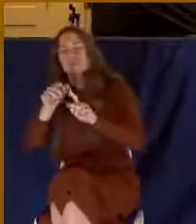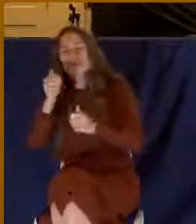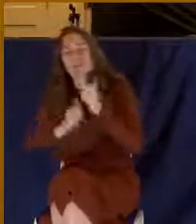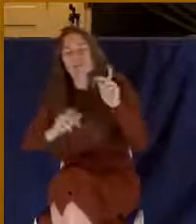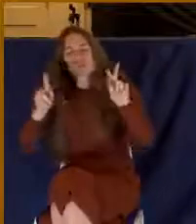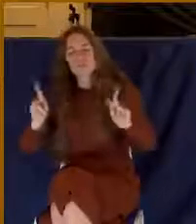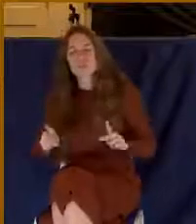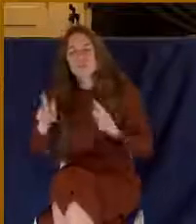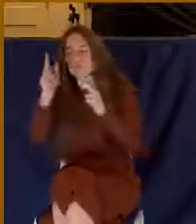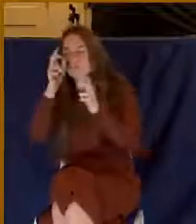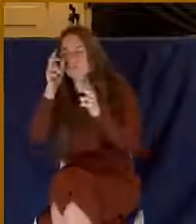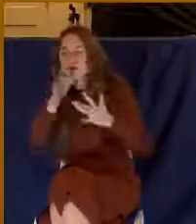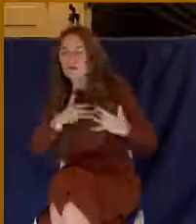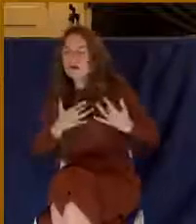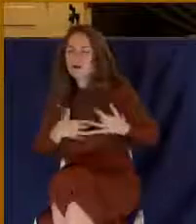Jesus' name. Amen. Amen.